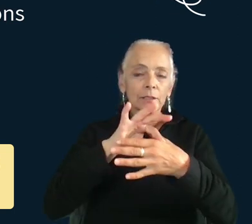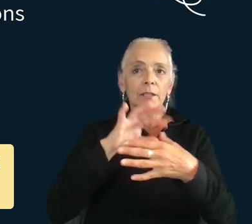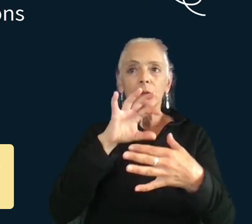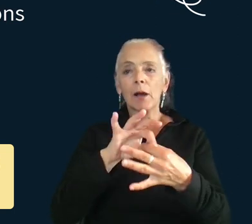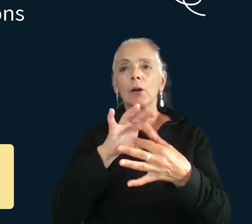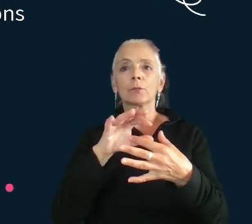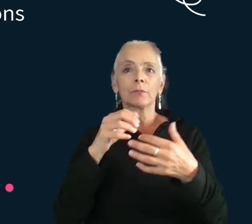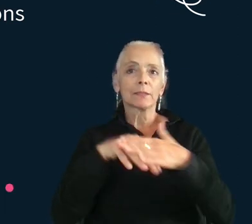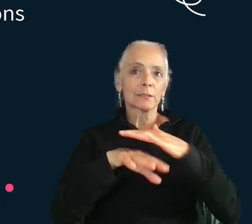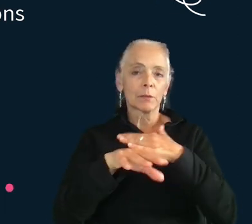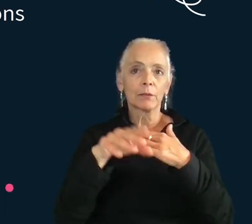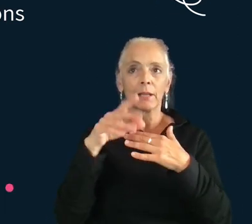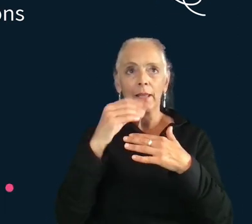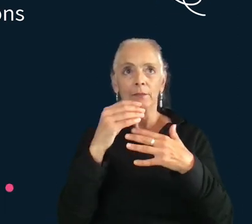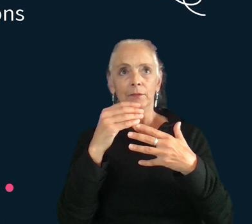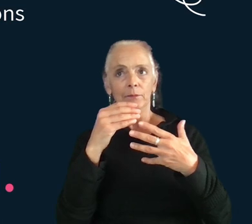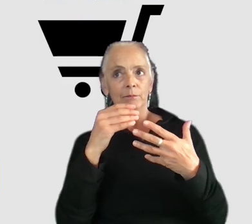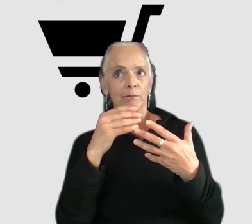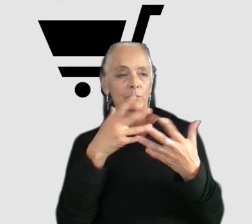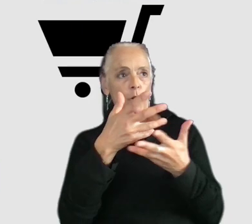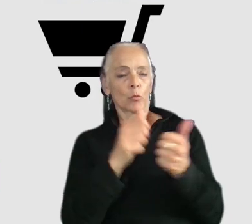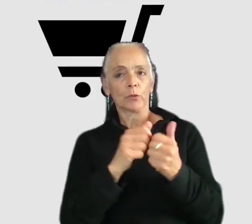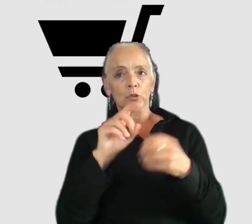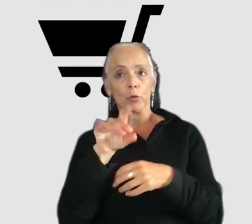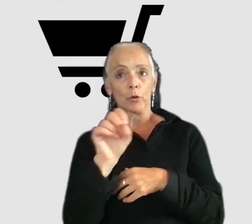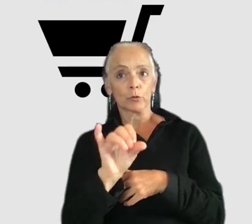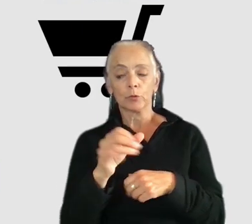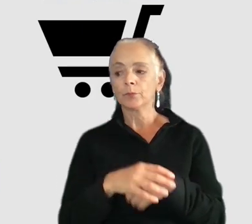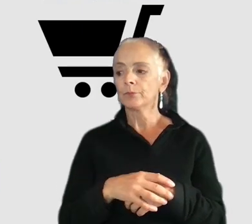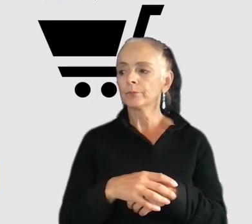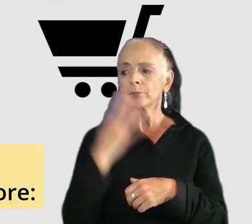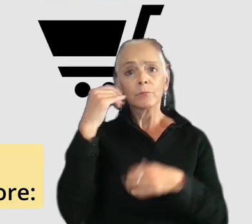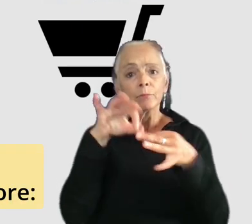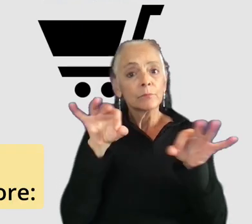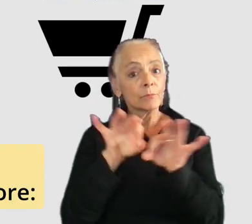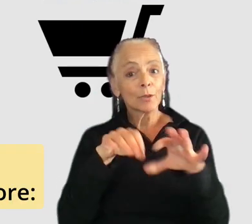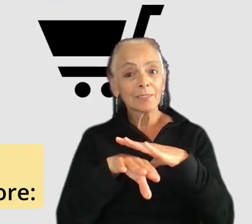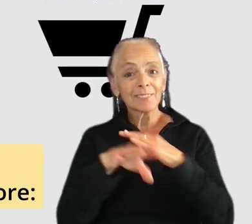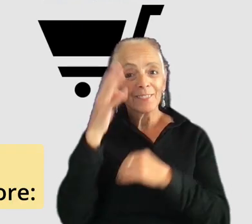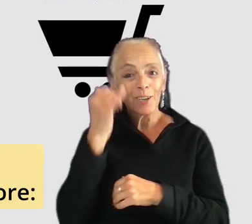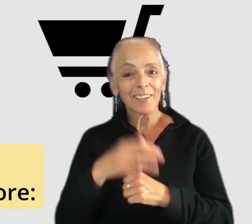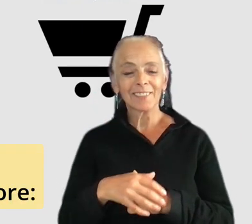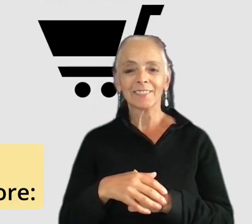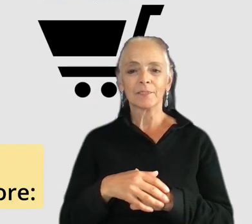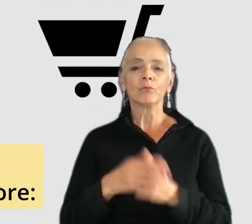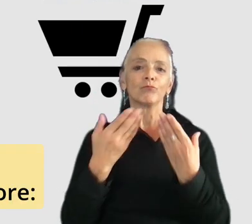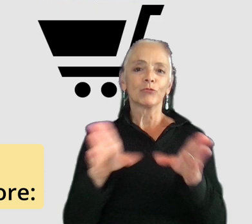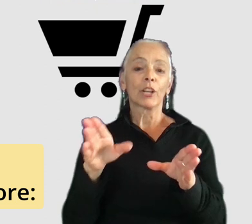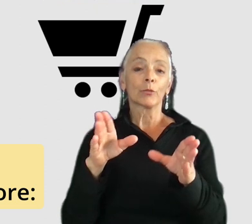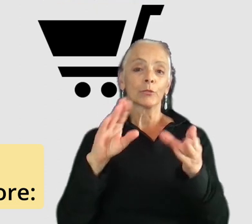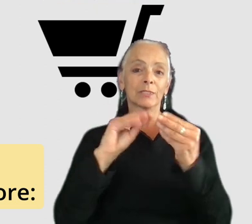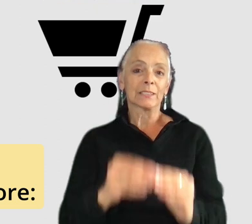to studios directly. So first of all, why care about accessibility? So we'll start off with some very general statistics